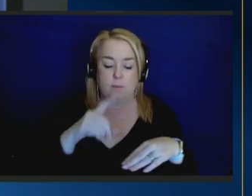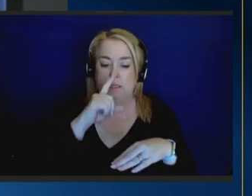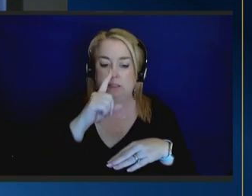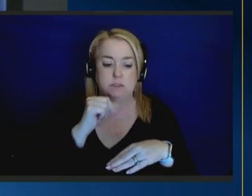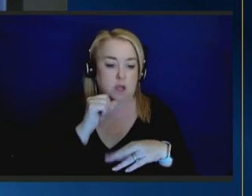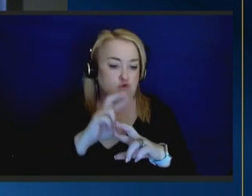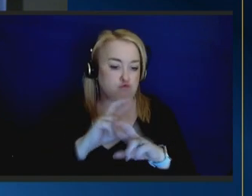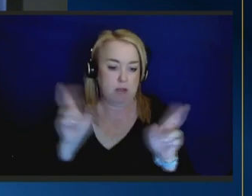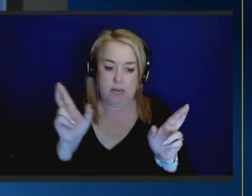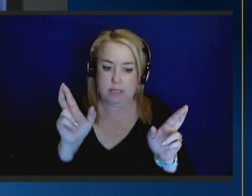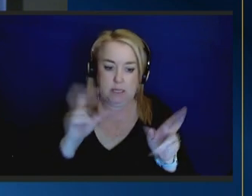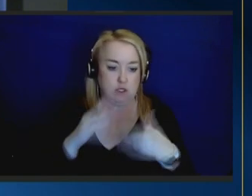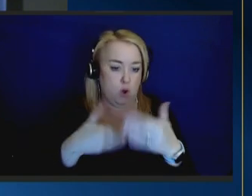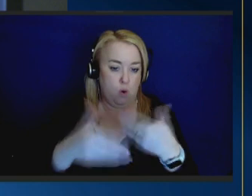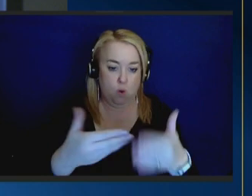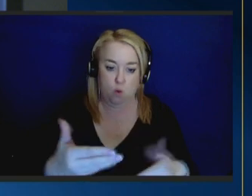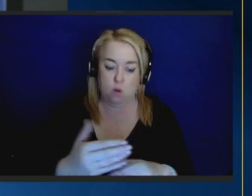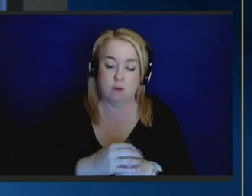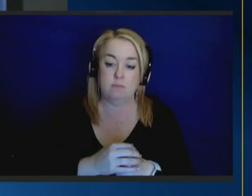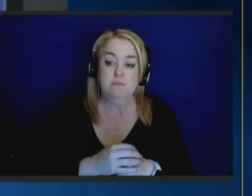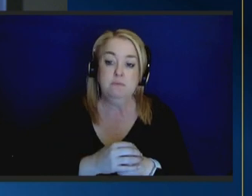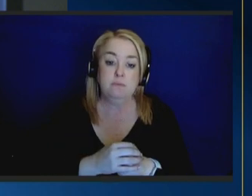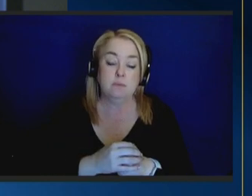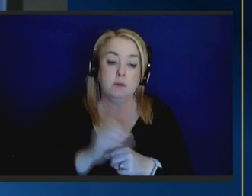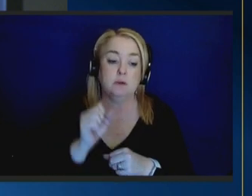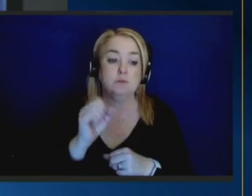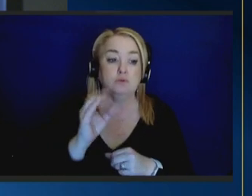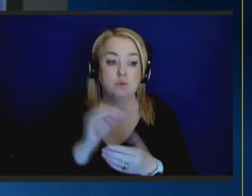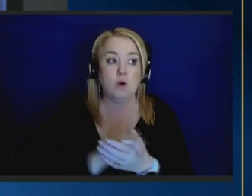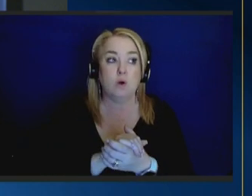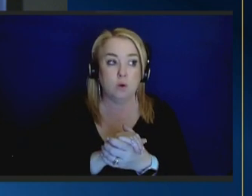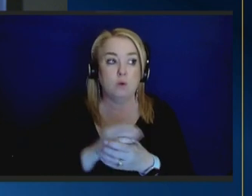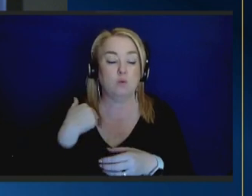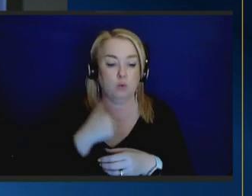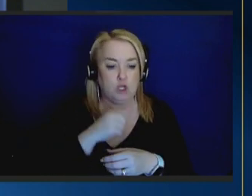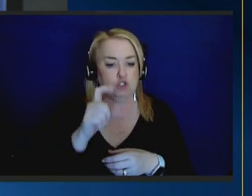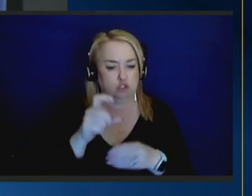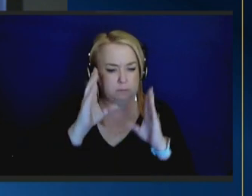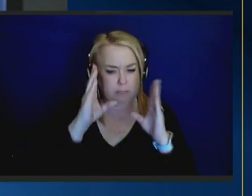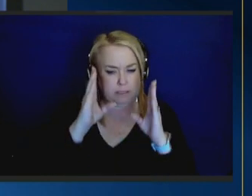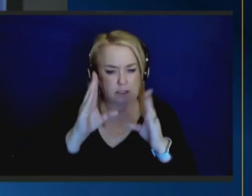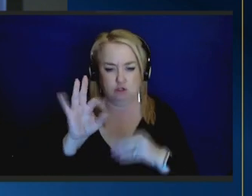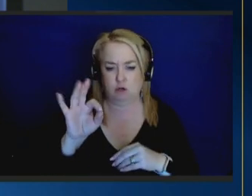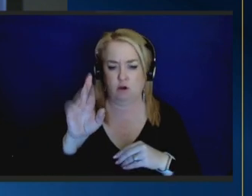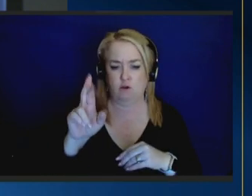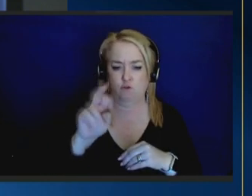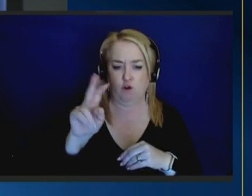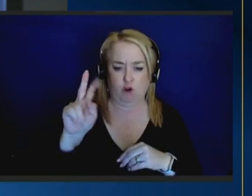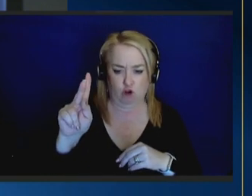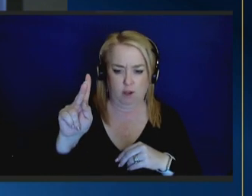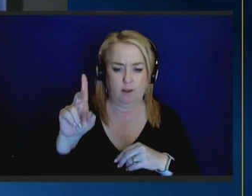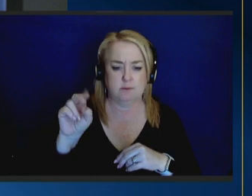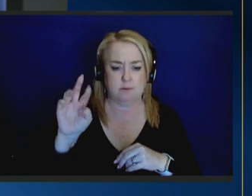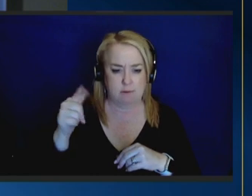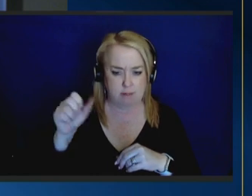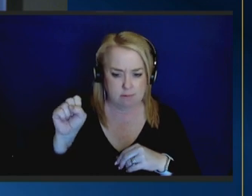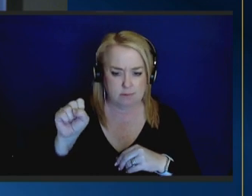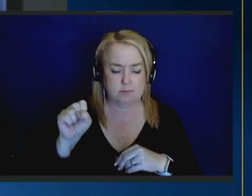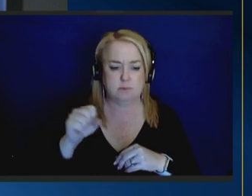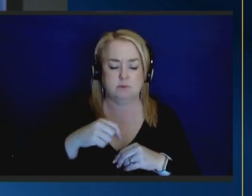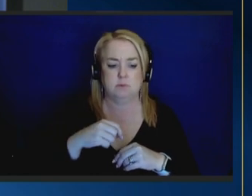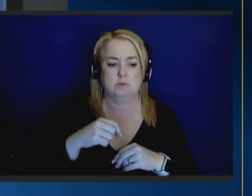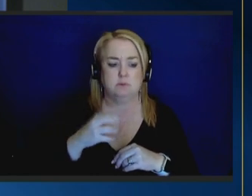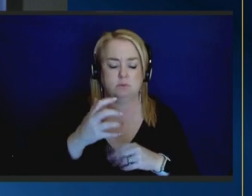to go and so we should heed what frederick douglas was crying out to say when it was even more painful